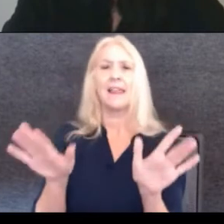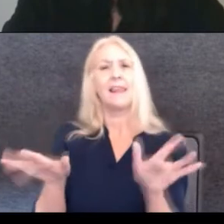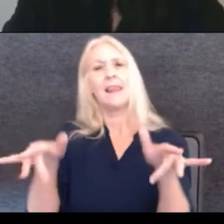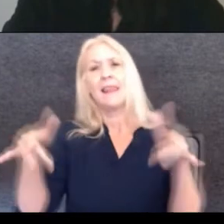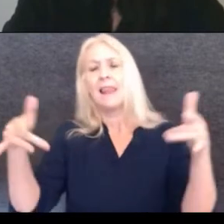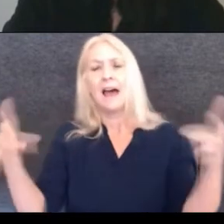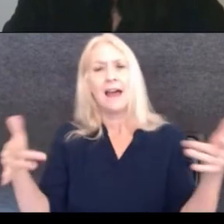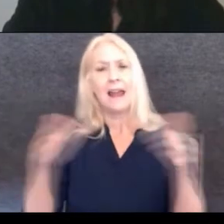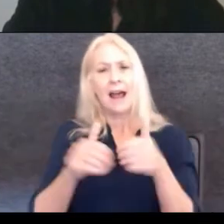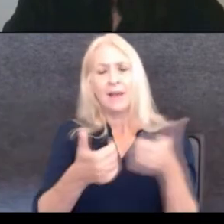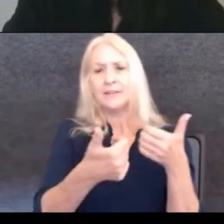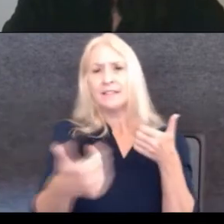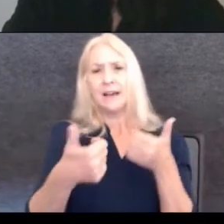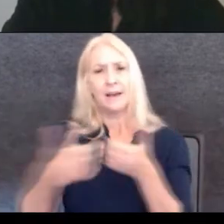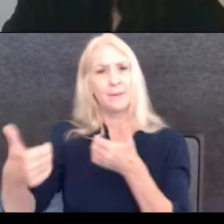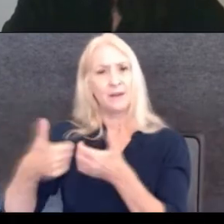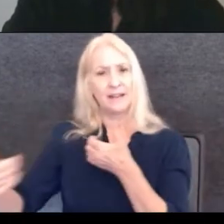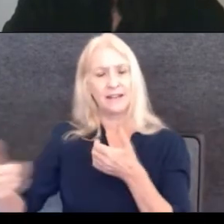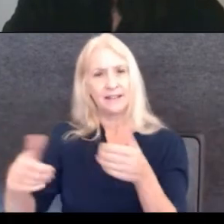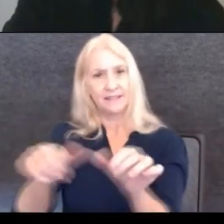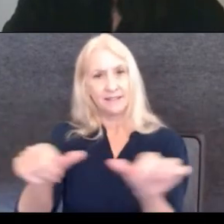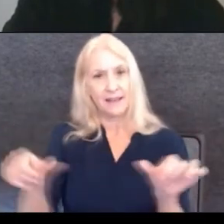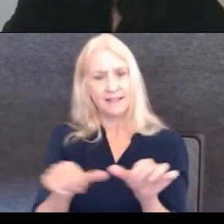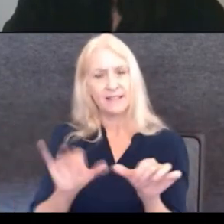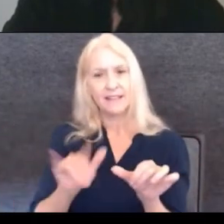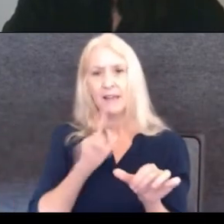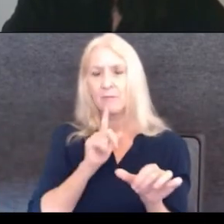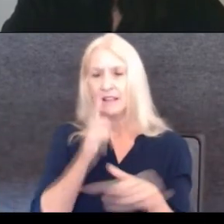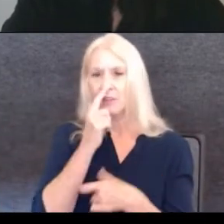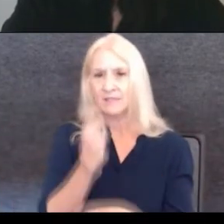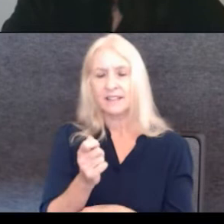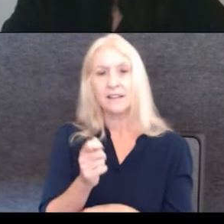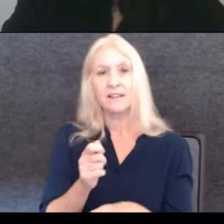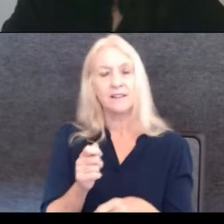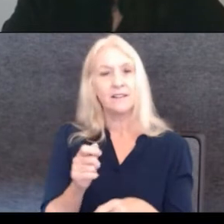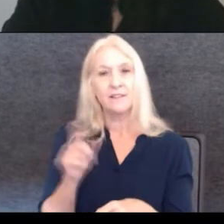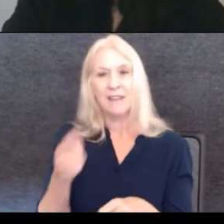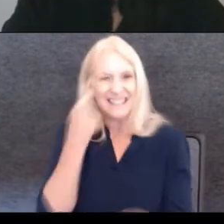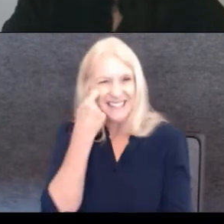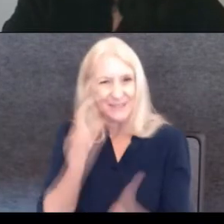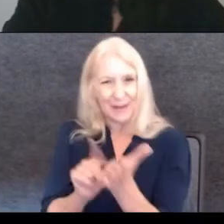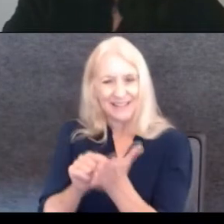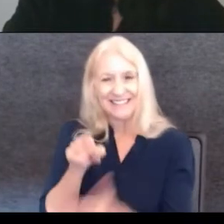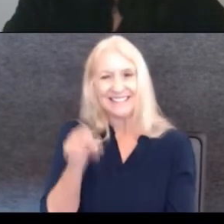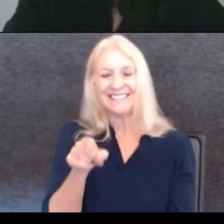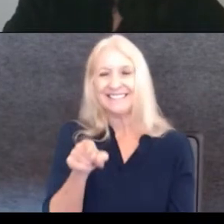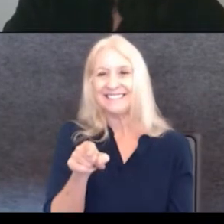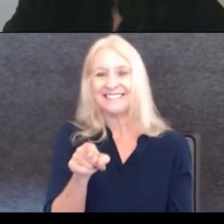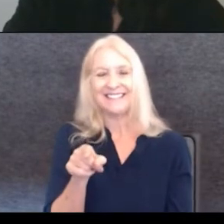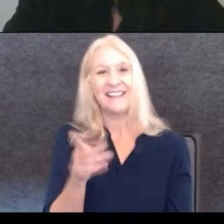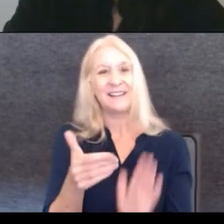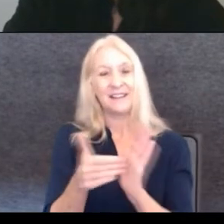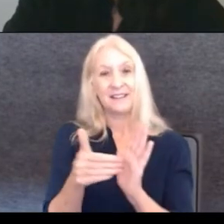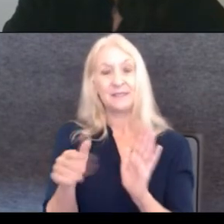separate spaces, that is very interesting. But this was just published, you guys. So here's this, again,